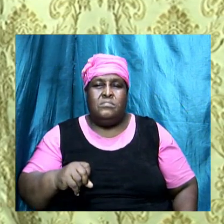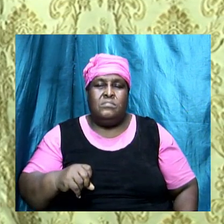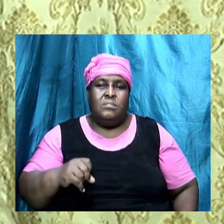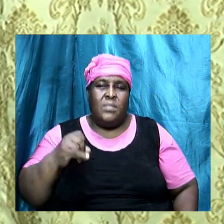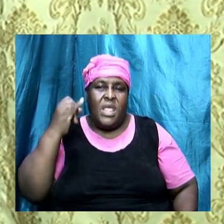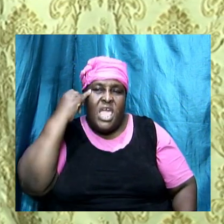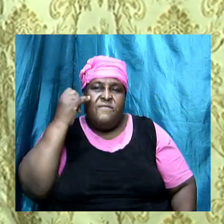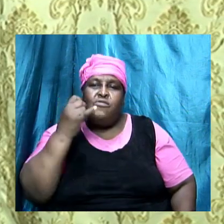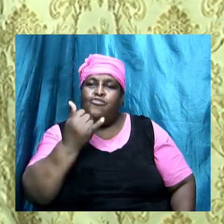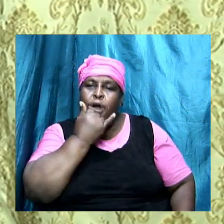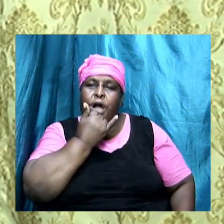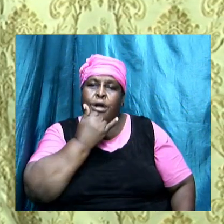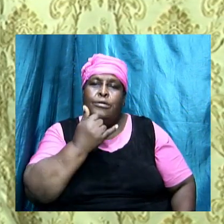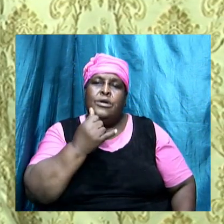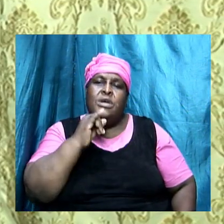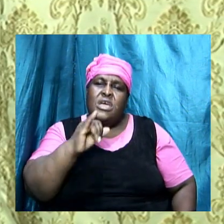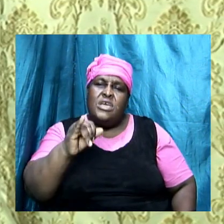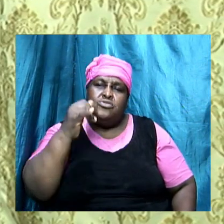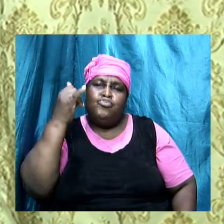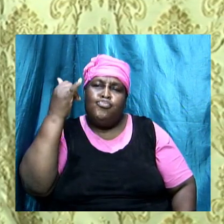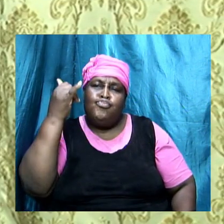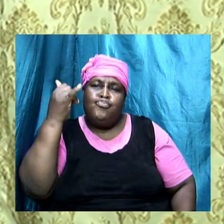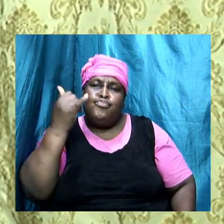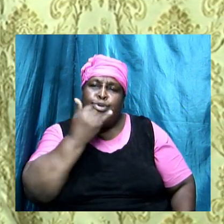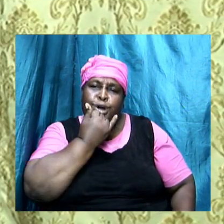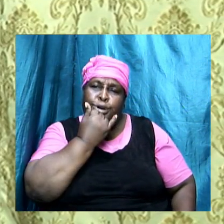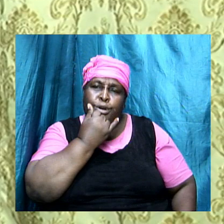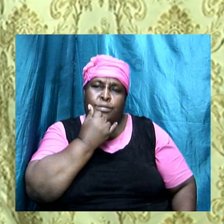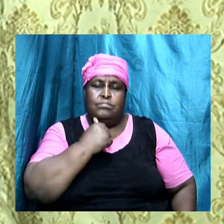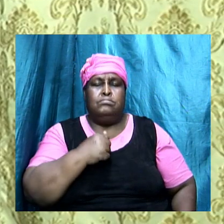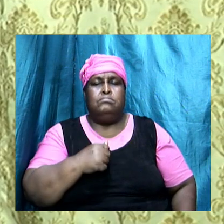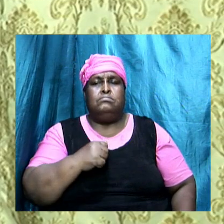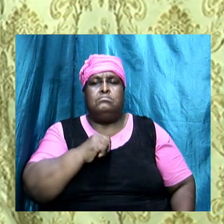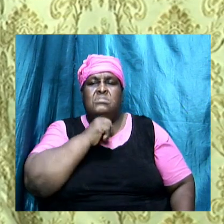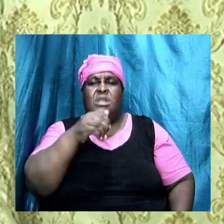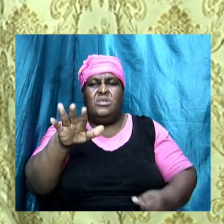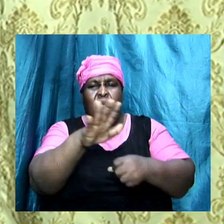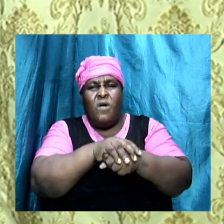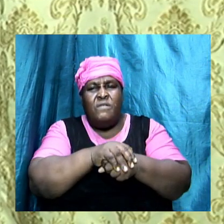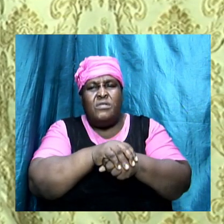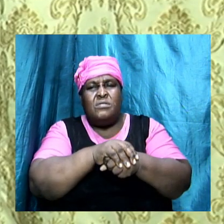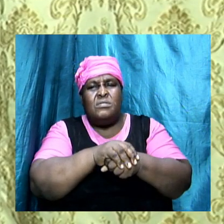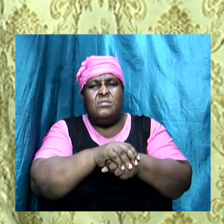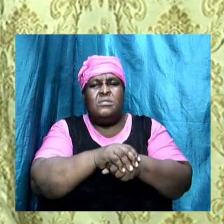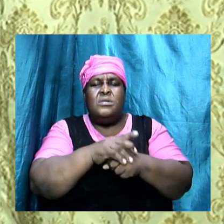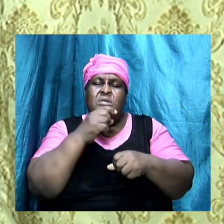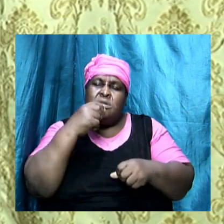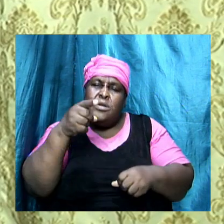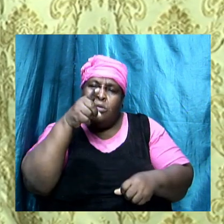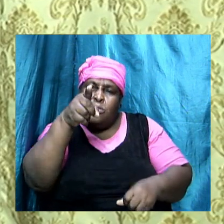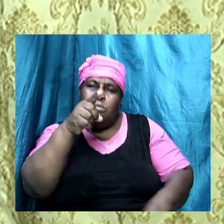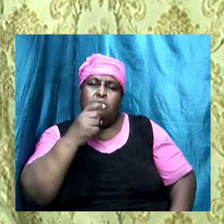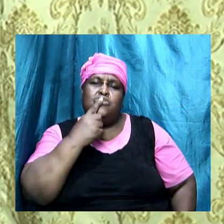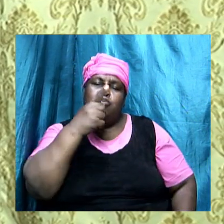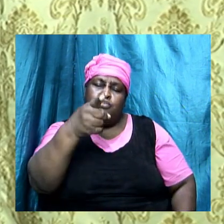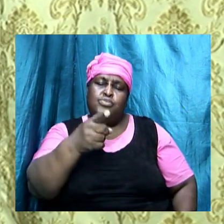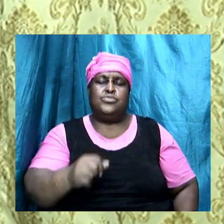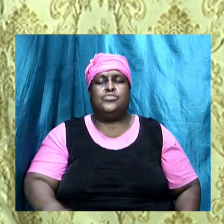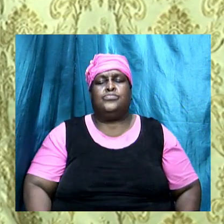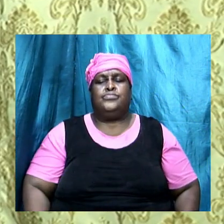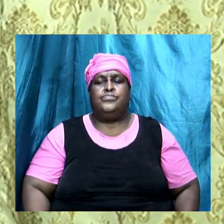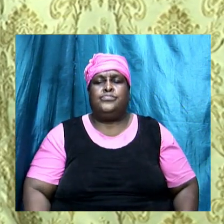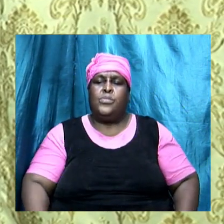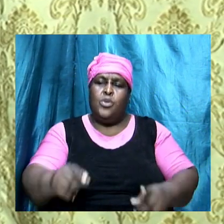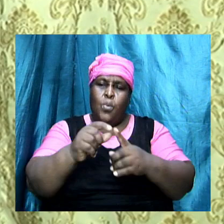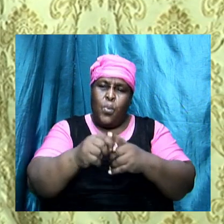wrong we not going cover it up we not going pat you down we just going taught the word of God and the